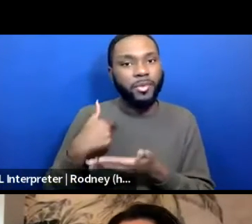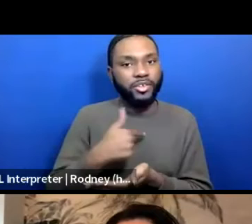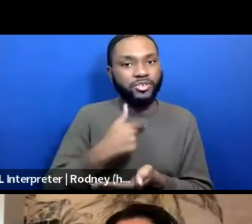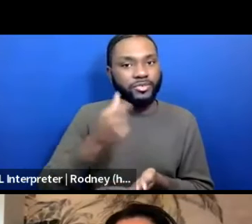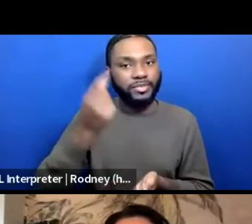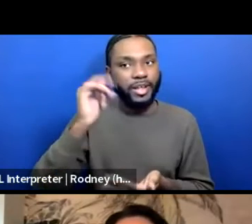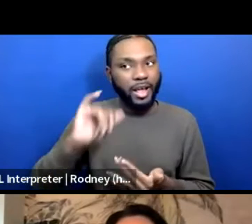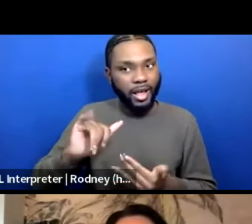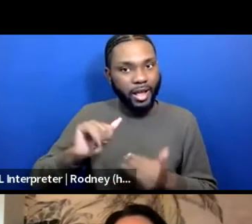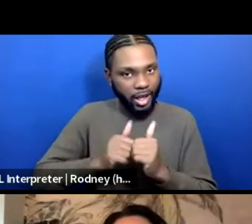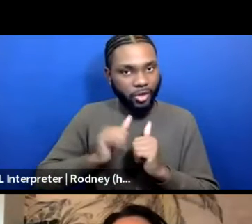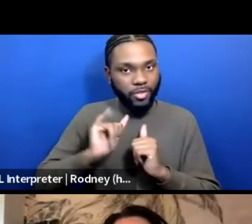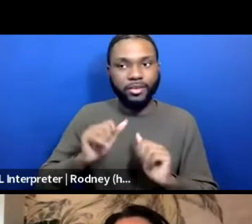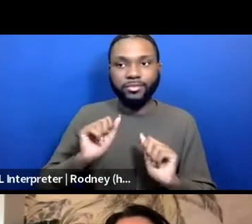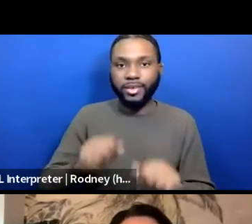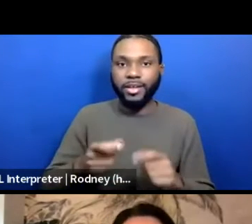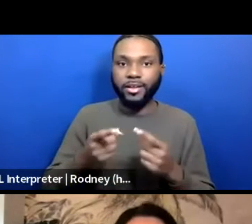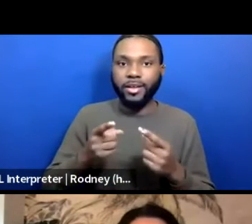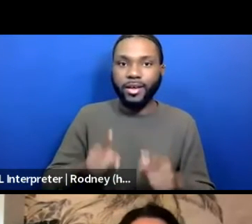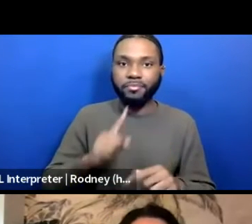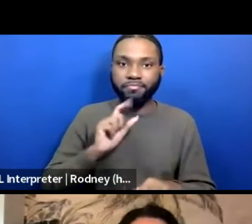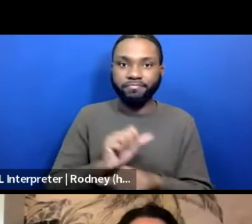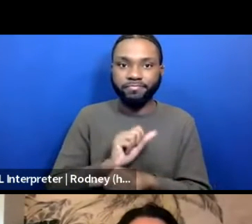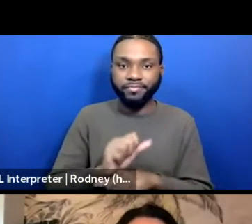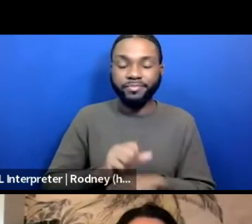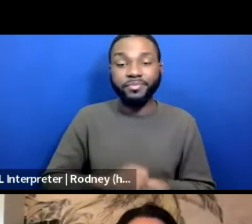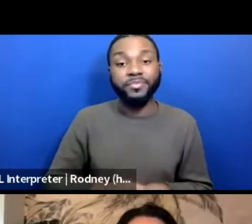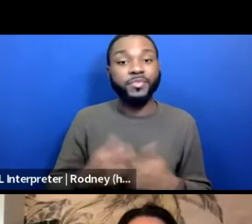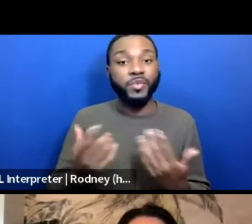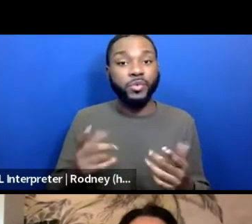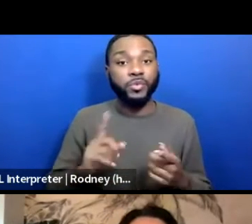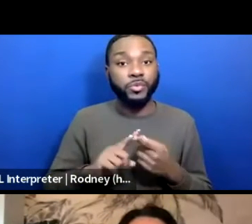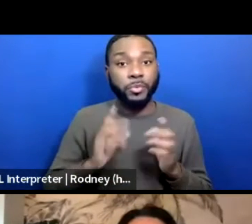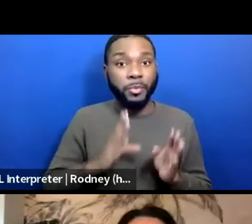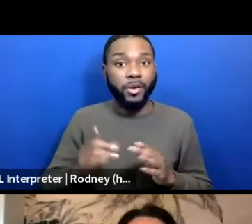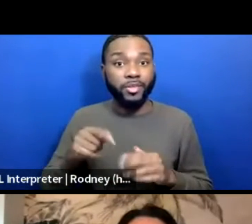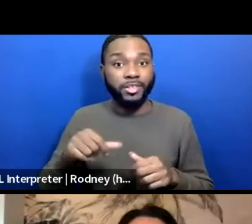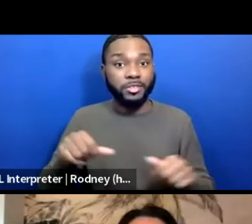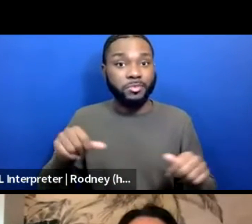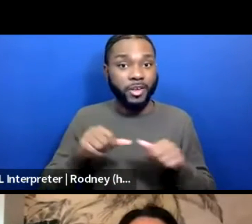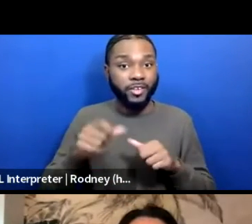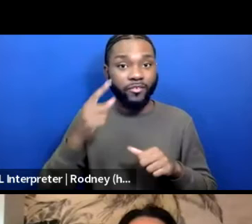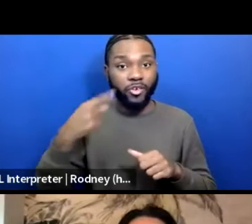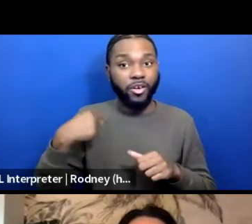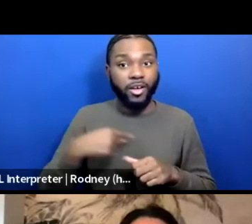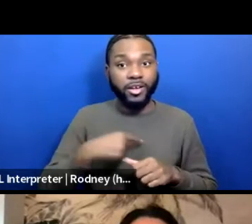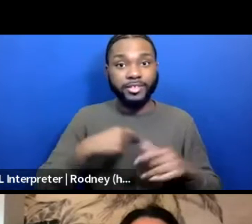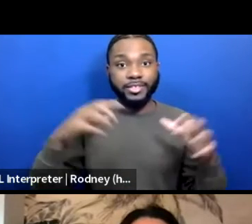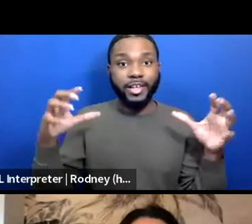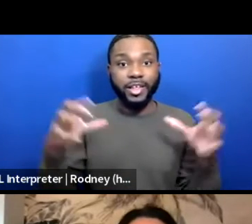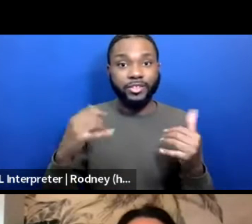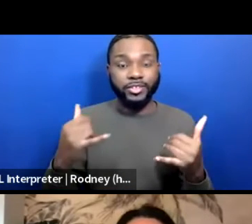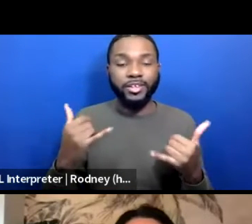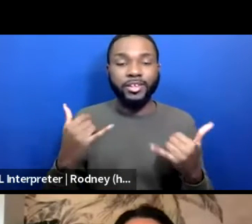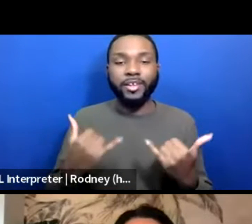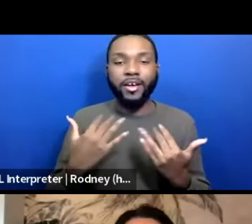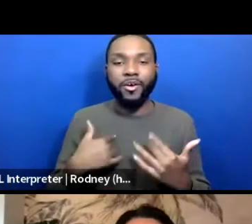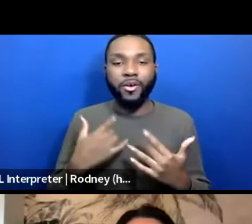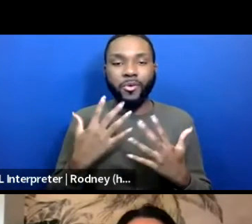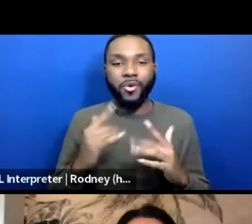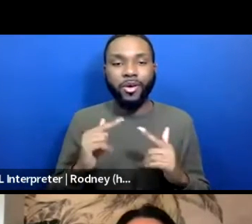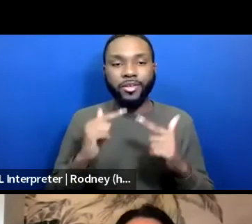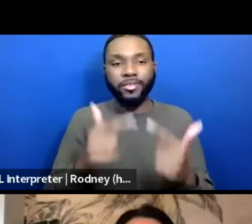a reality. So in order to prepare the space for us to gather today, I would like to pass the ball to